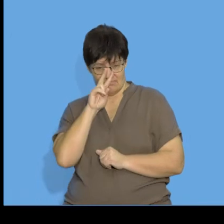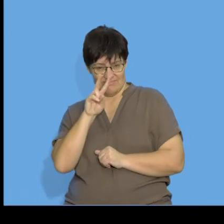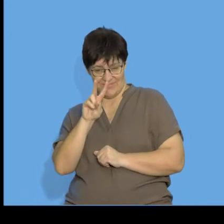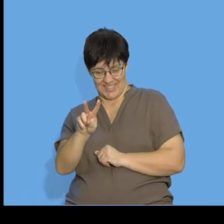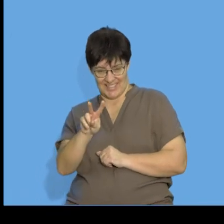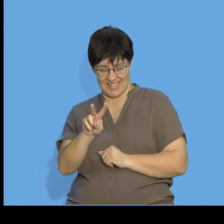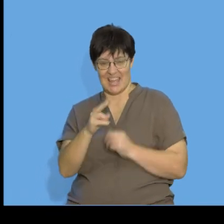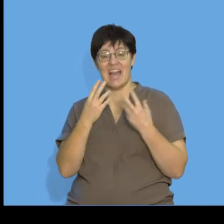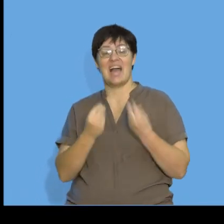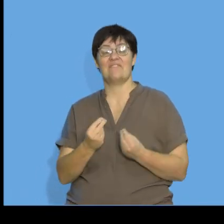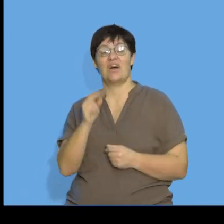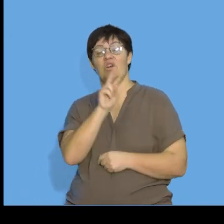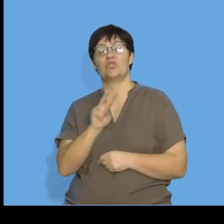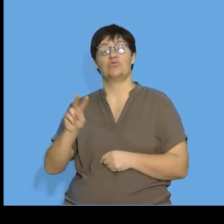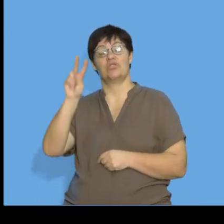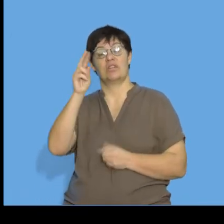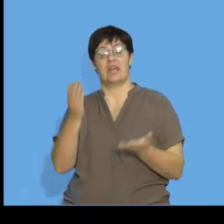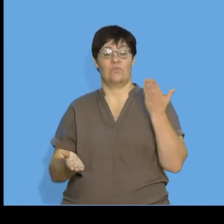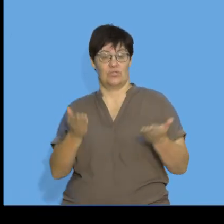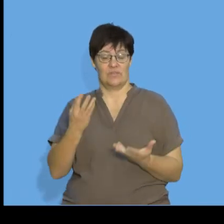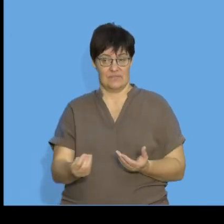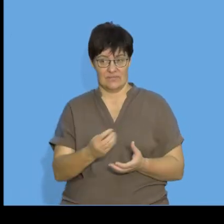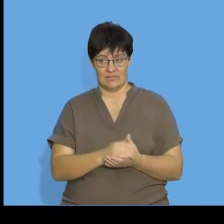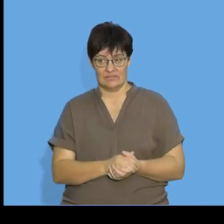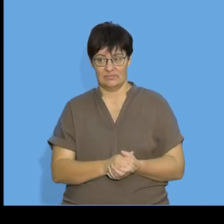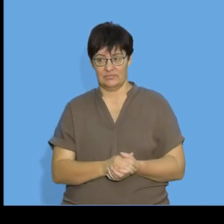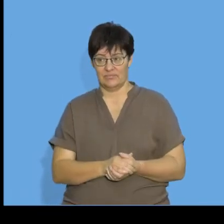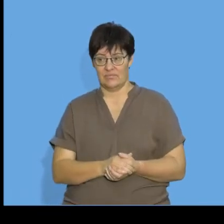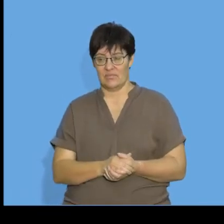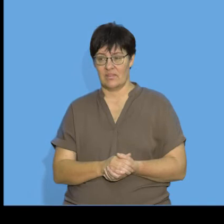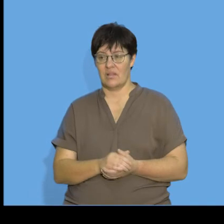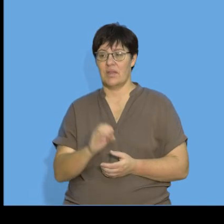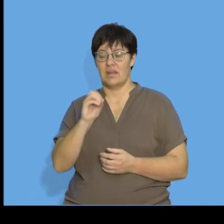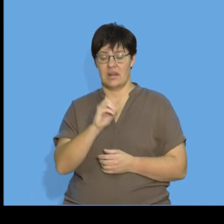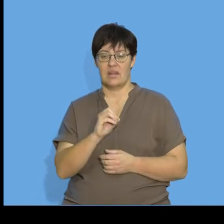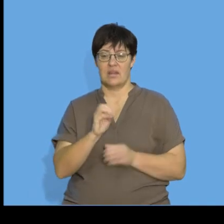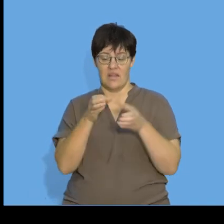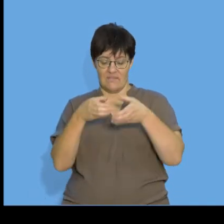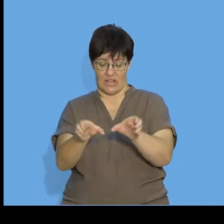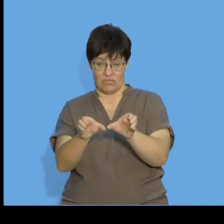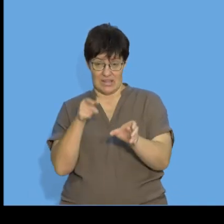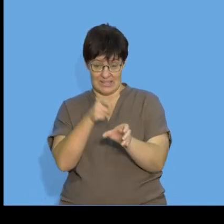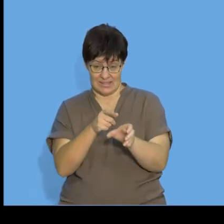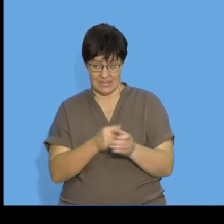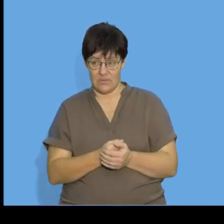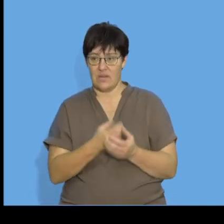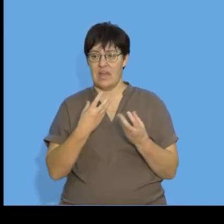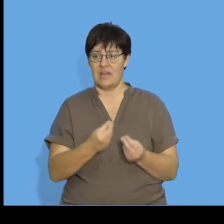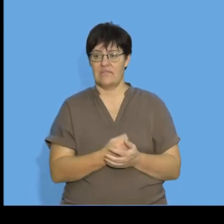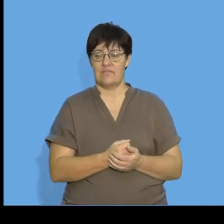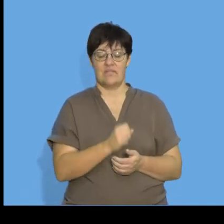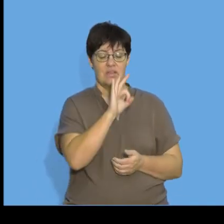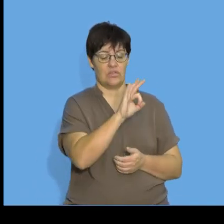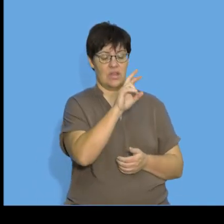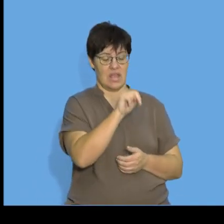hope that everyone can see that I've now got a quadratic equation and if I factorize it I'm going to have